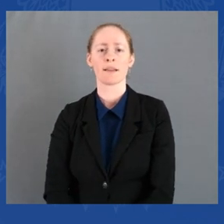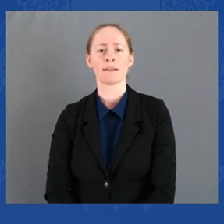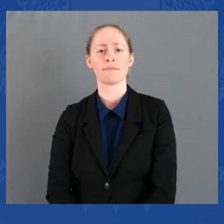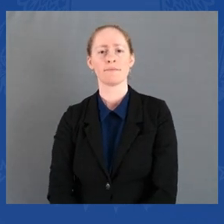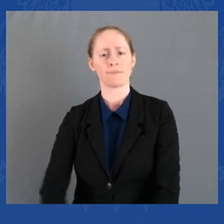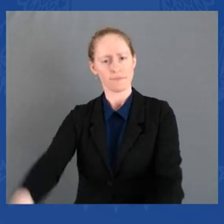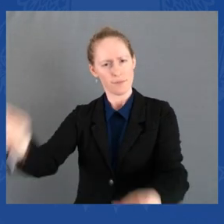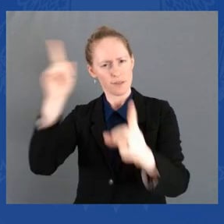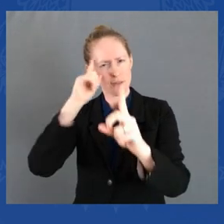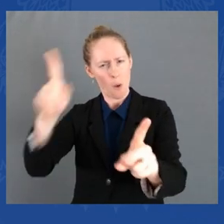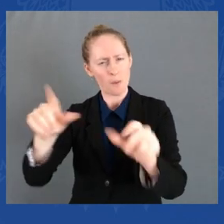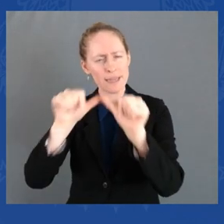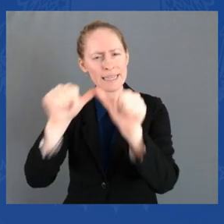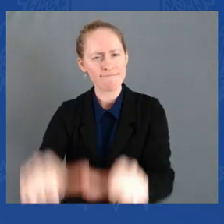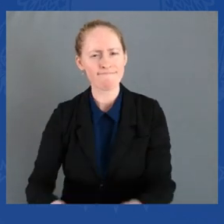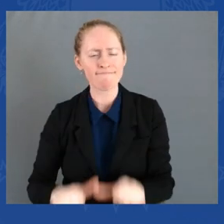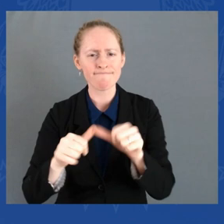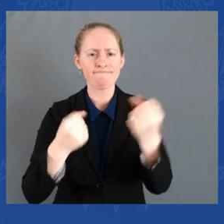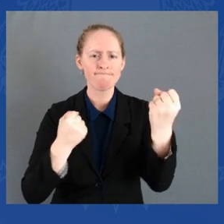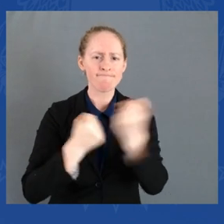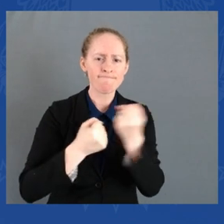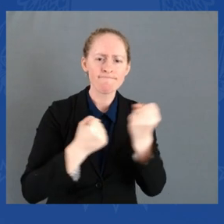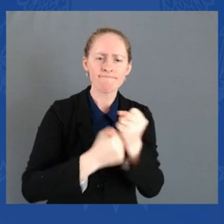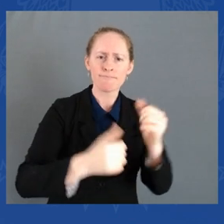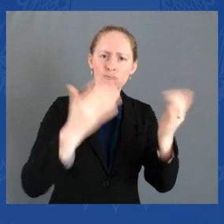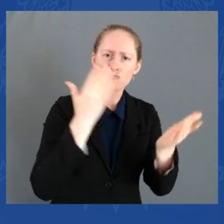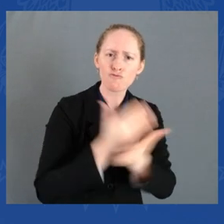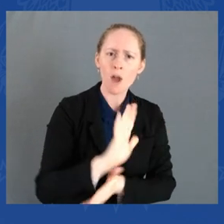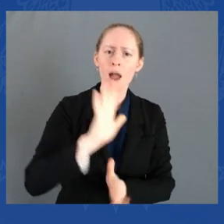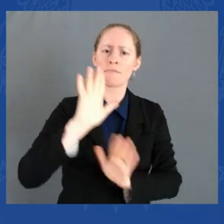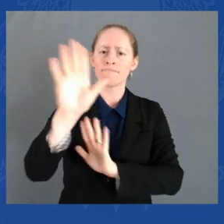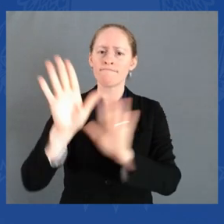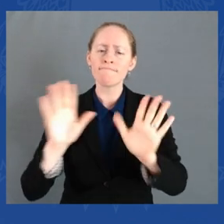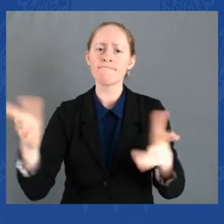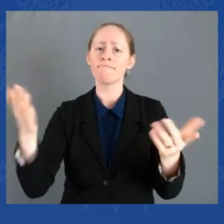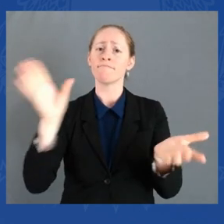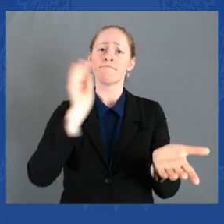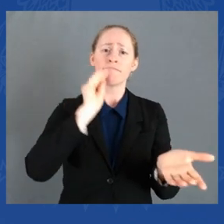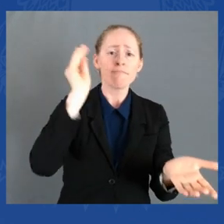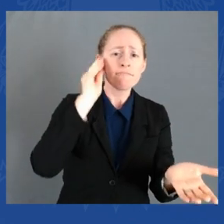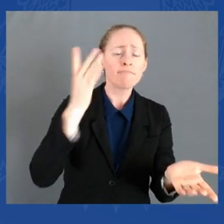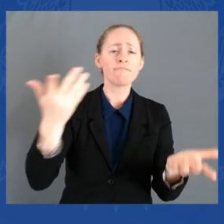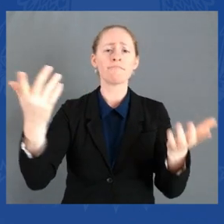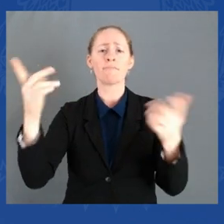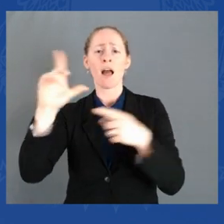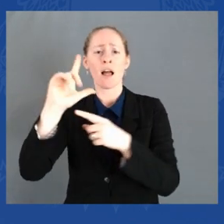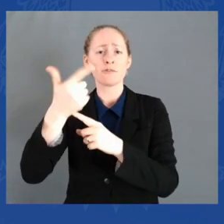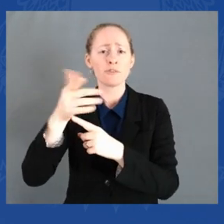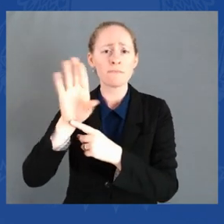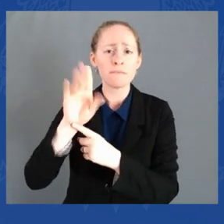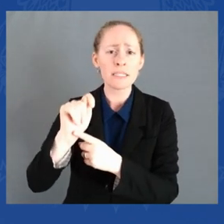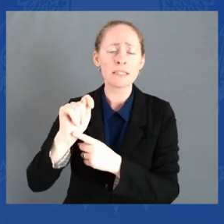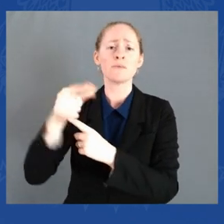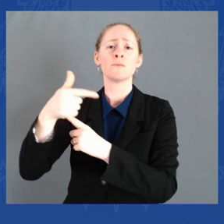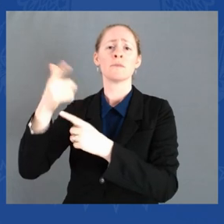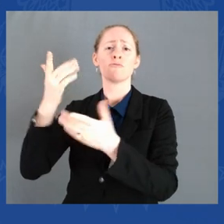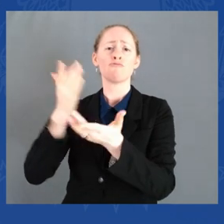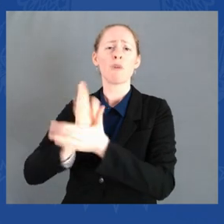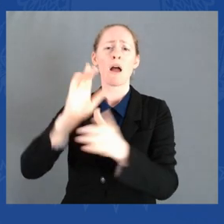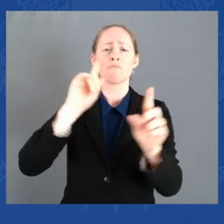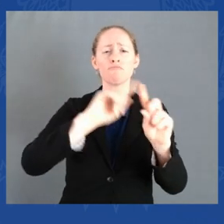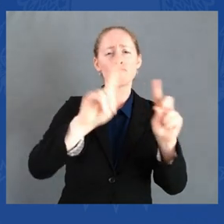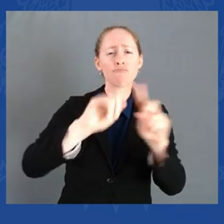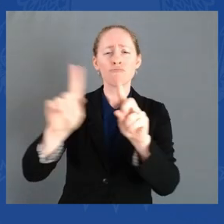Look, we're working to fix our immigration system to reflect our values and the truth that legal immigration defines who we are as a nation,